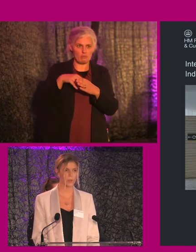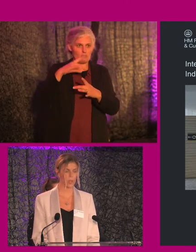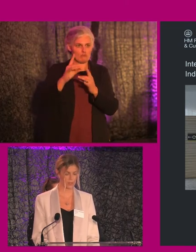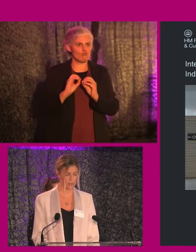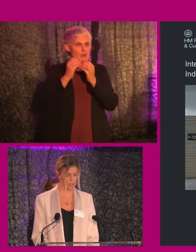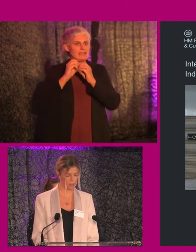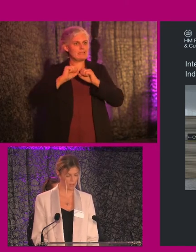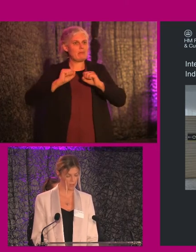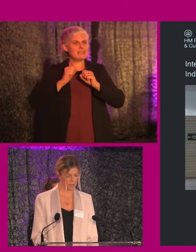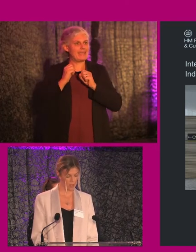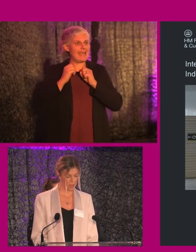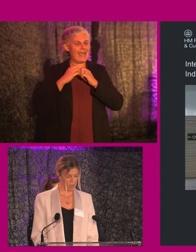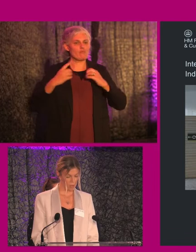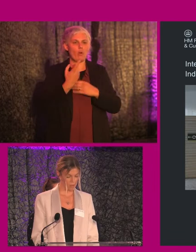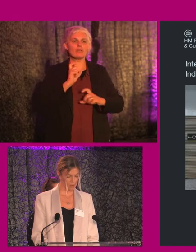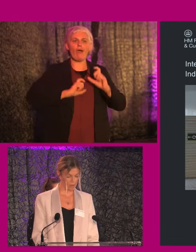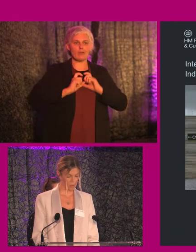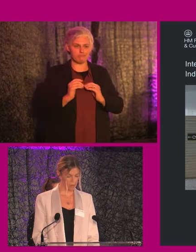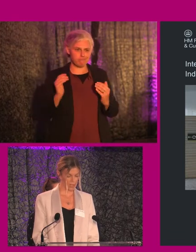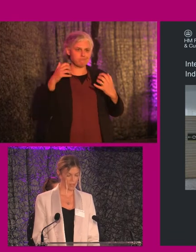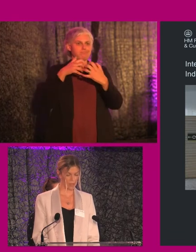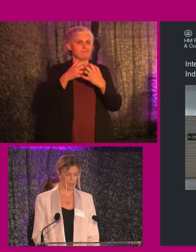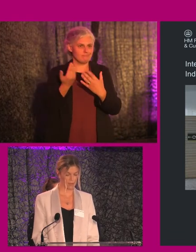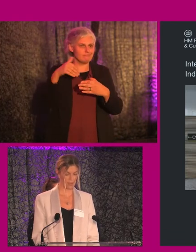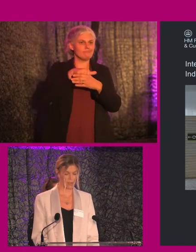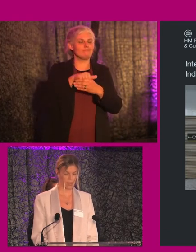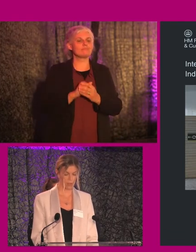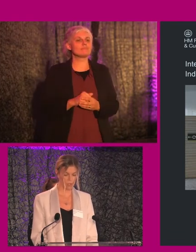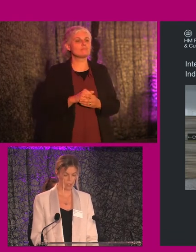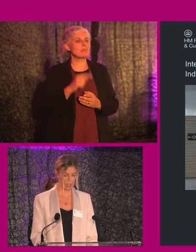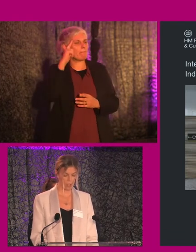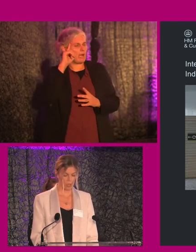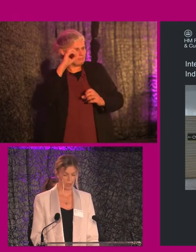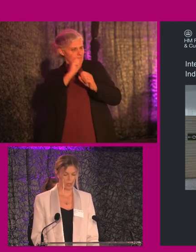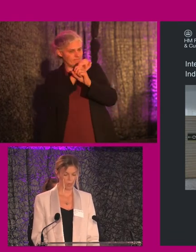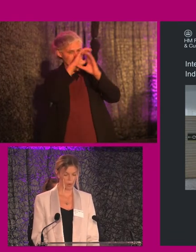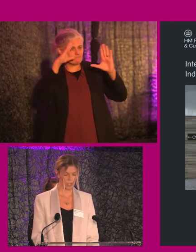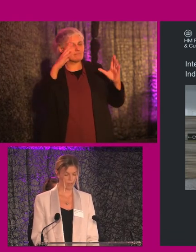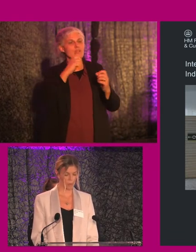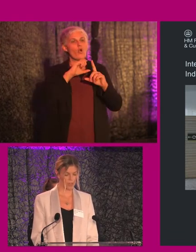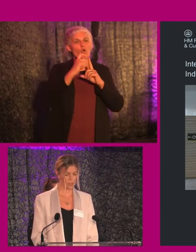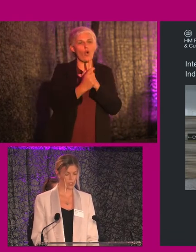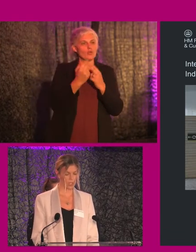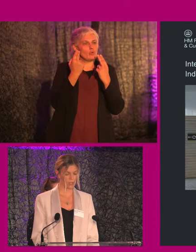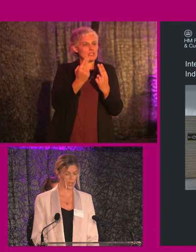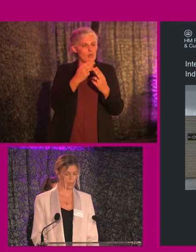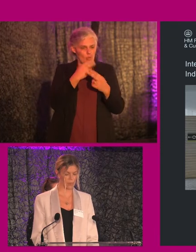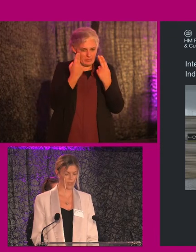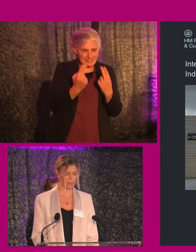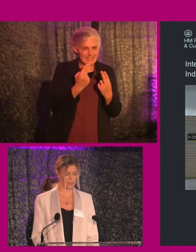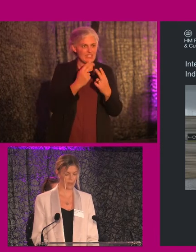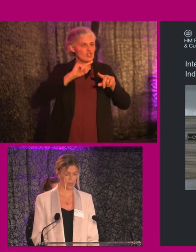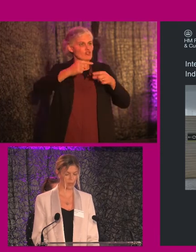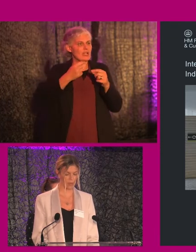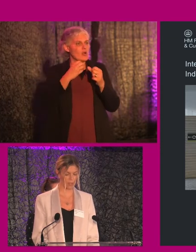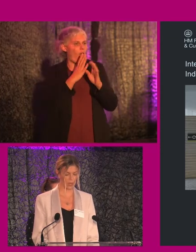comfortable and at ease. We found that we needed the mindset and the culture and the approach that requires us to challenge every piece